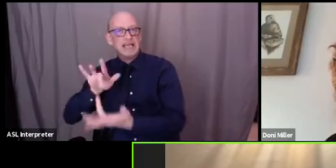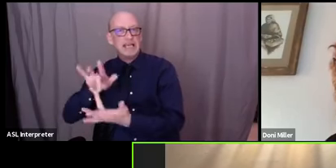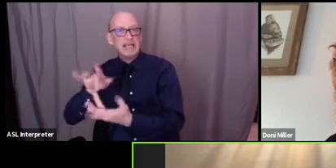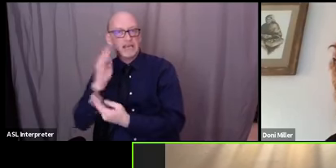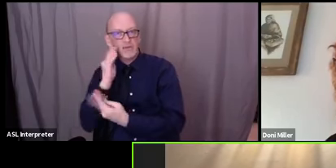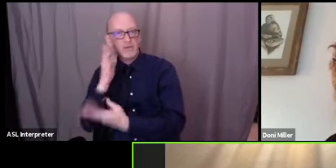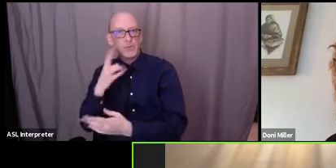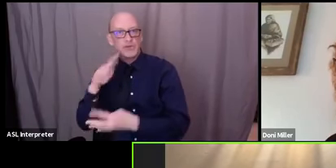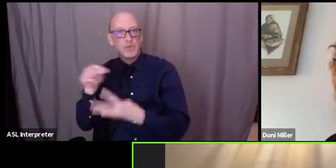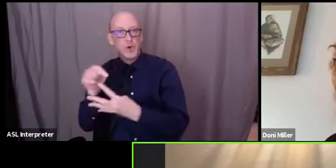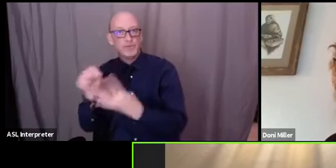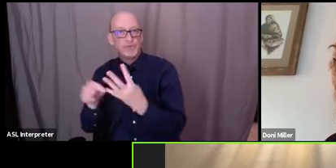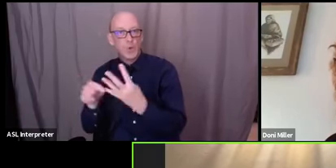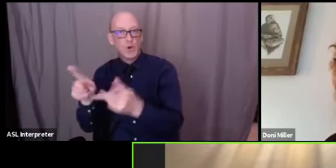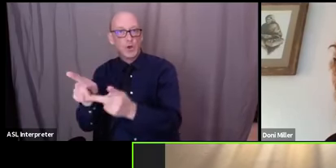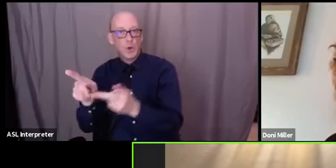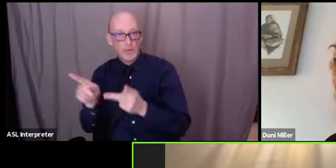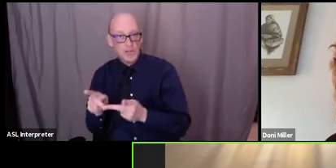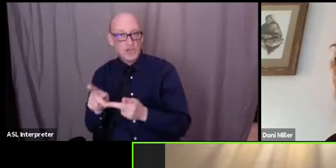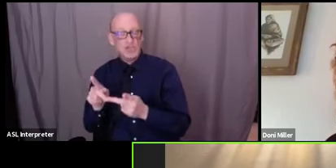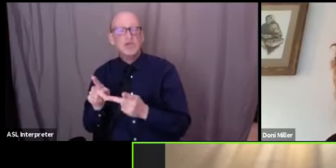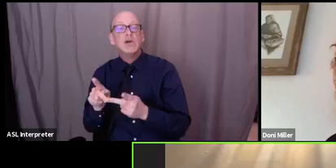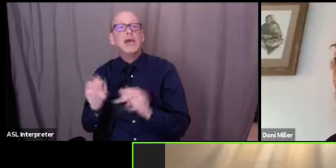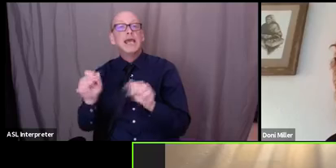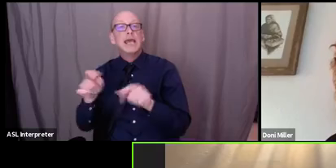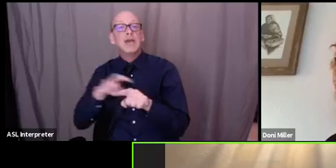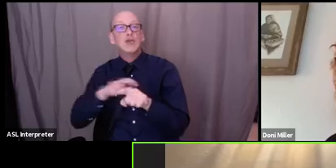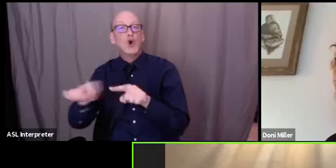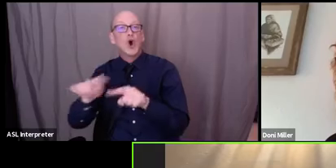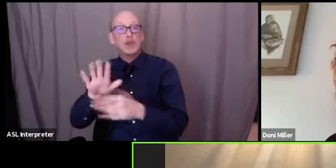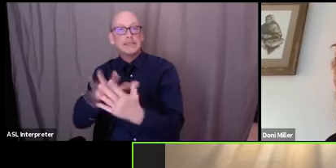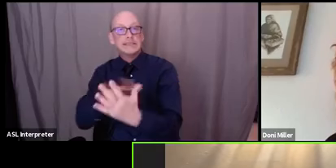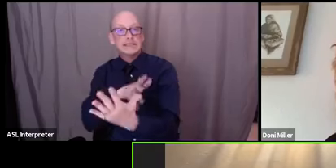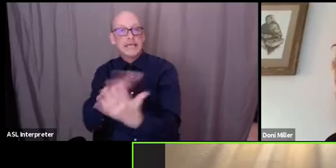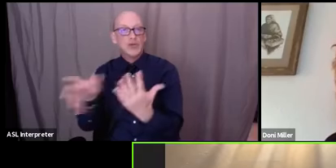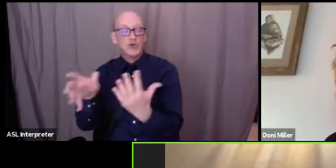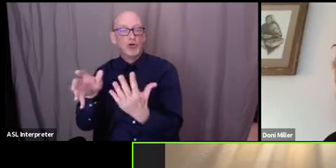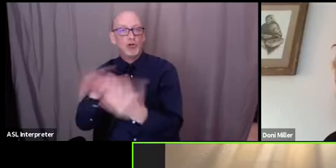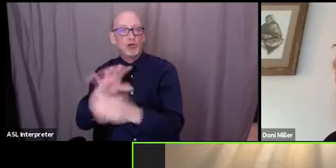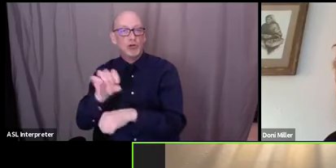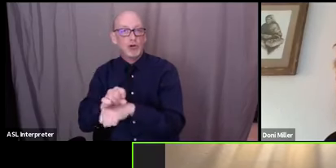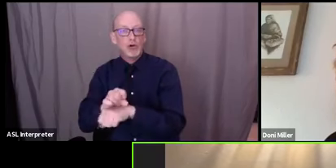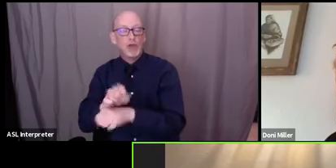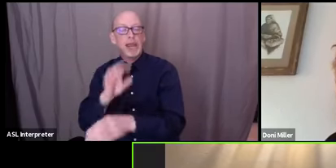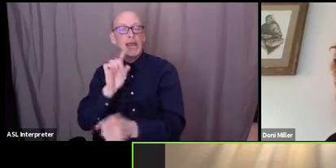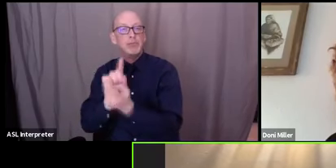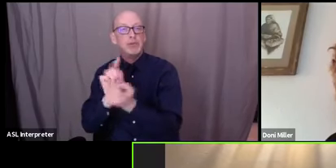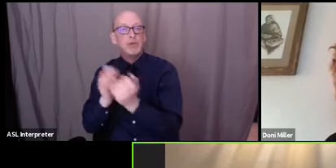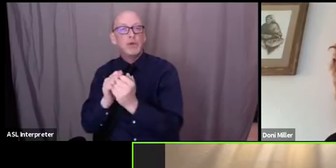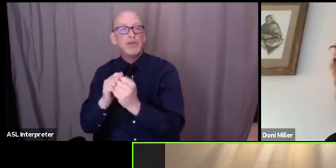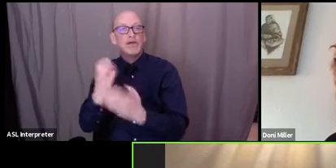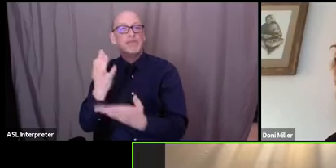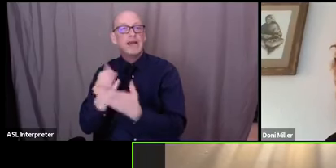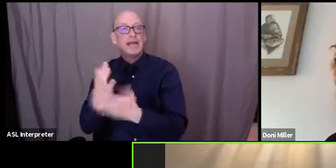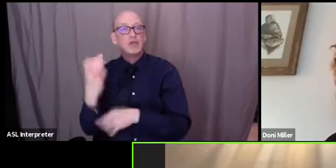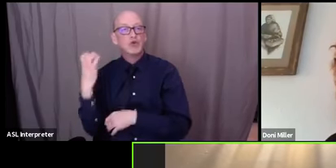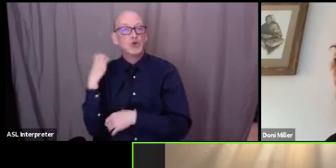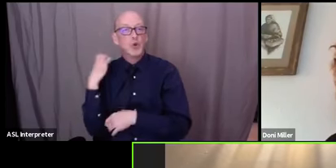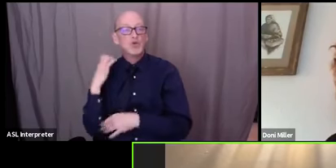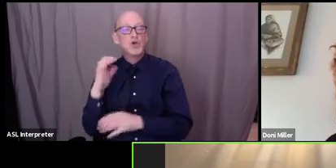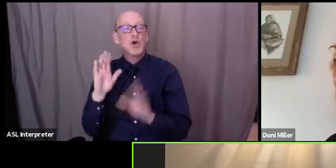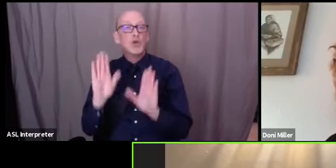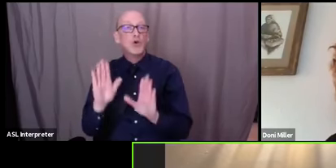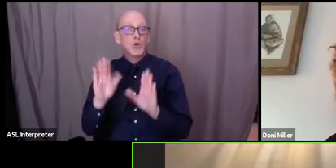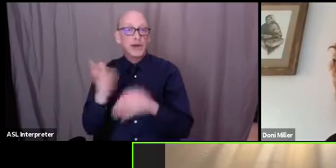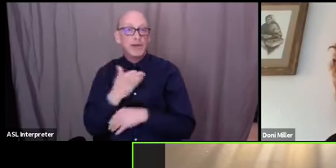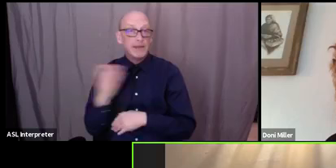all four locations and they can call and schedule something to meet with a financial coach and the great thing about it is that um with the